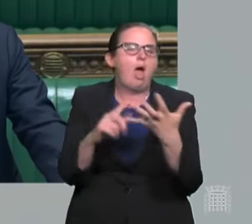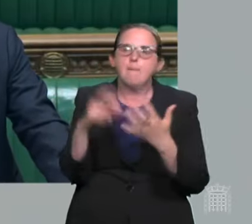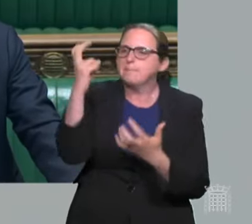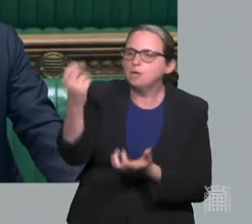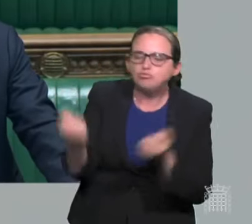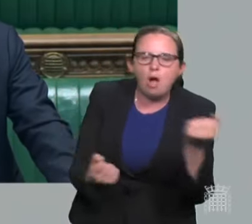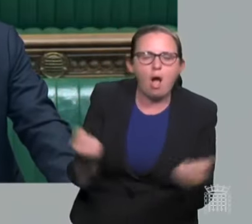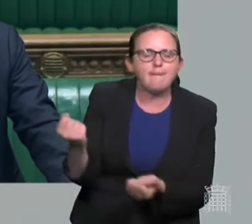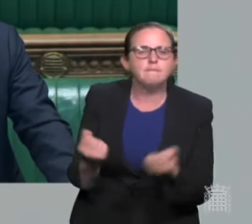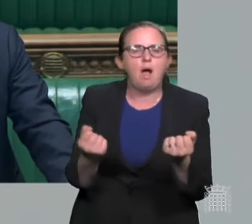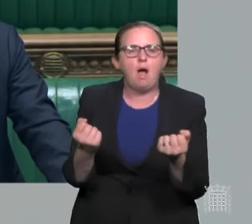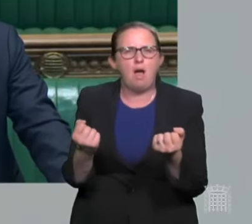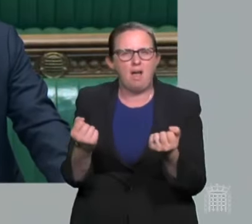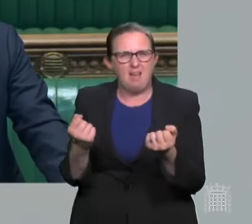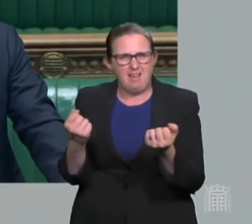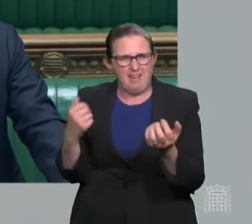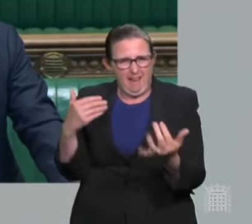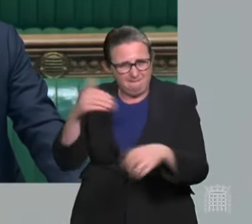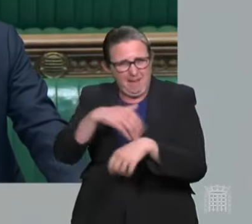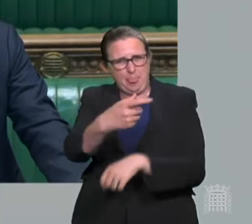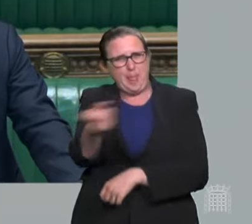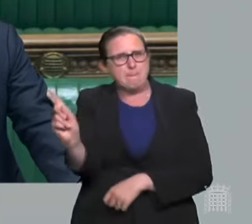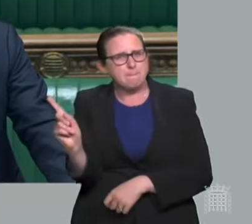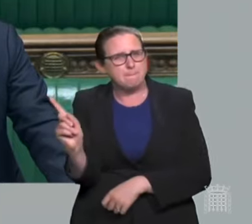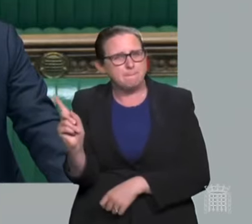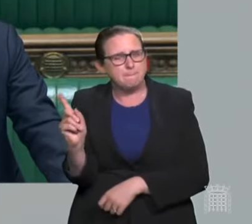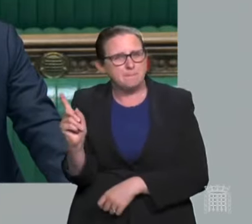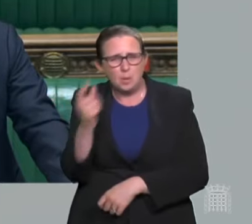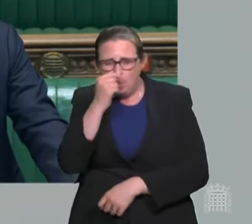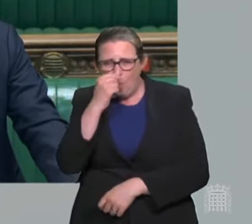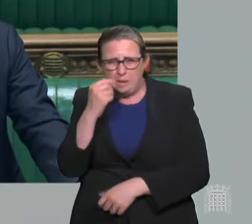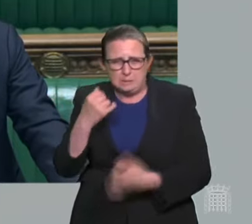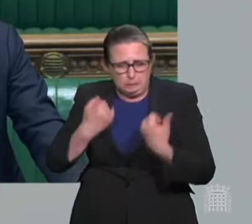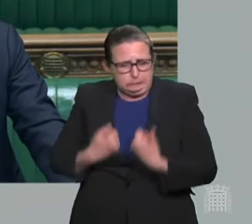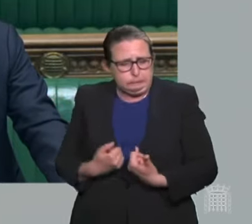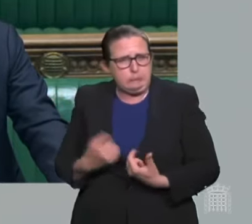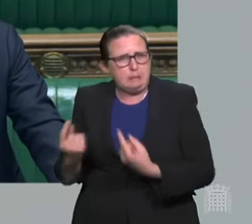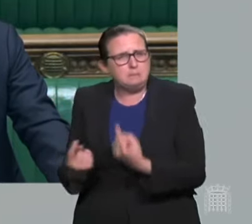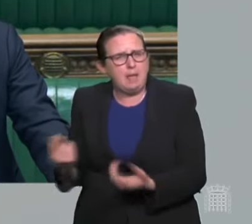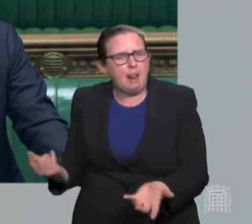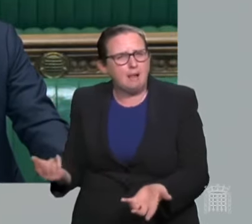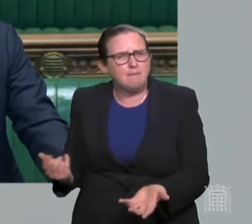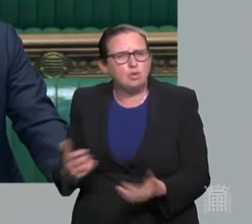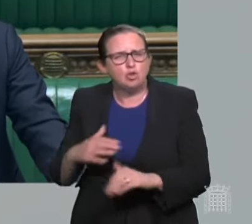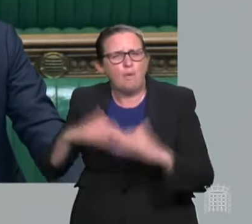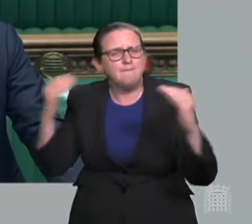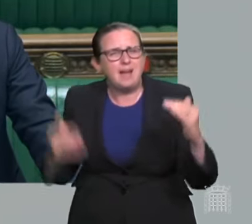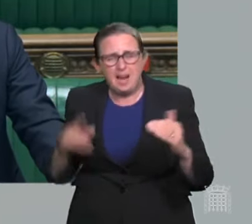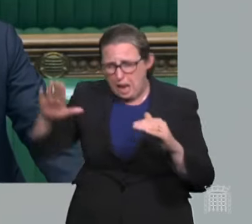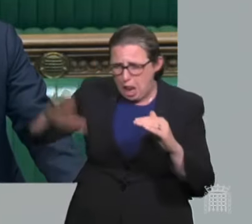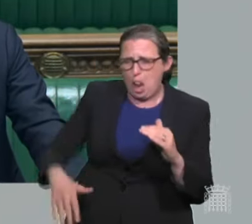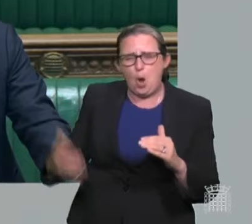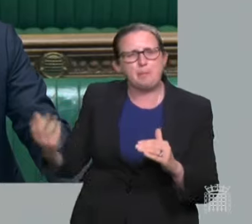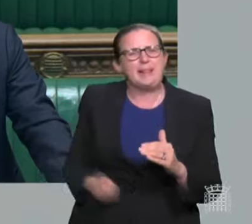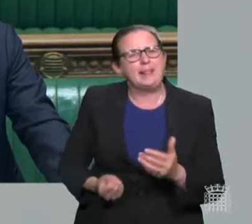also have been without access to decent sick pay, many of whom live in overcrowded accommodation. Those who have been savagely,